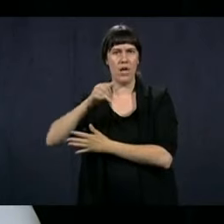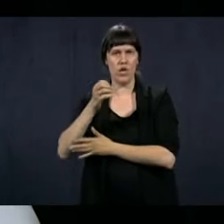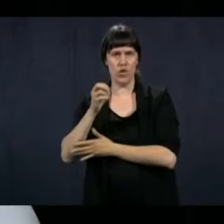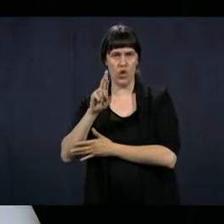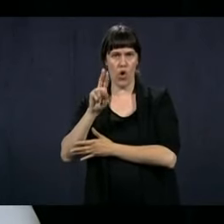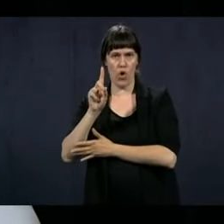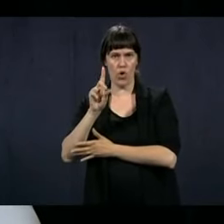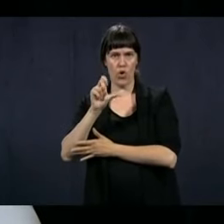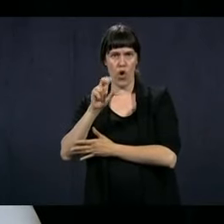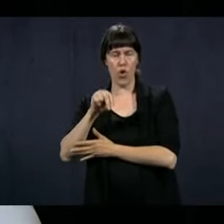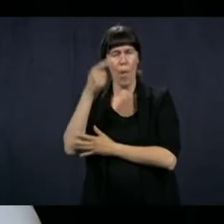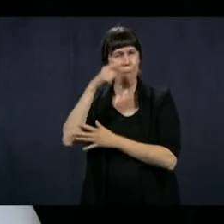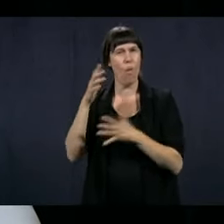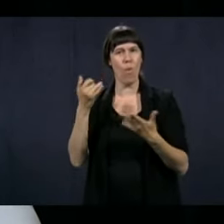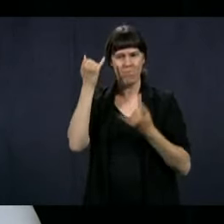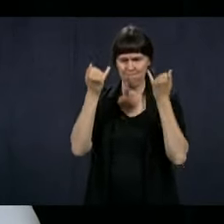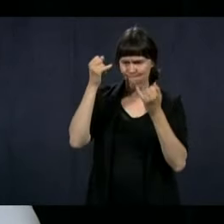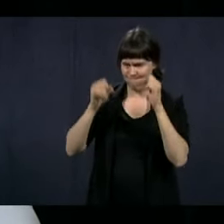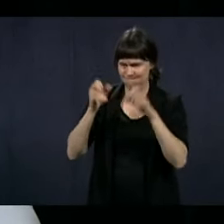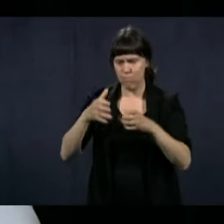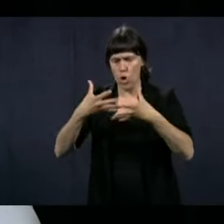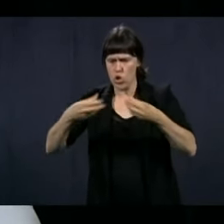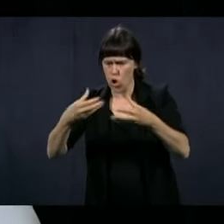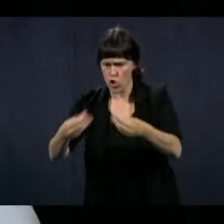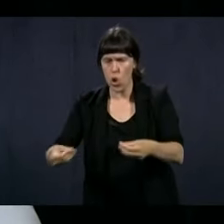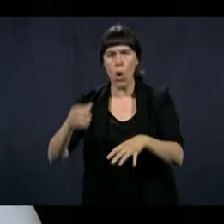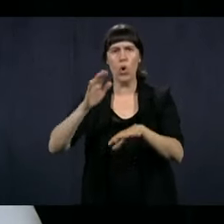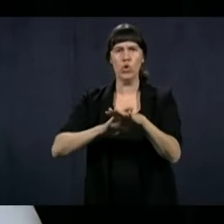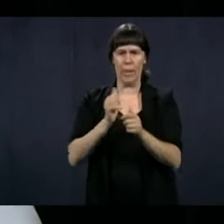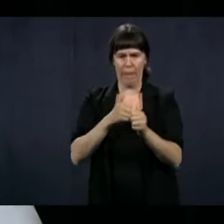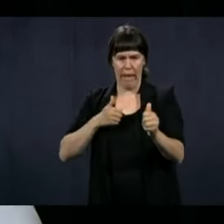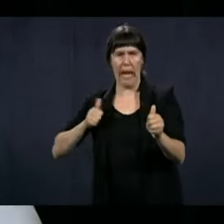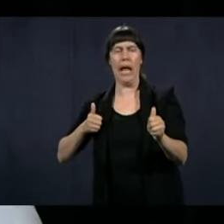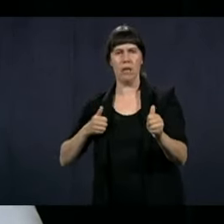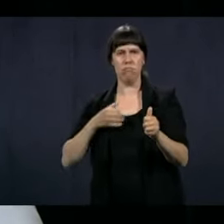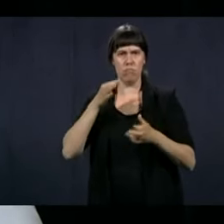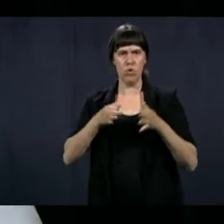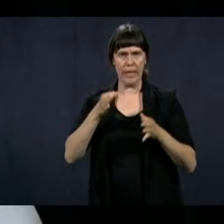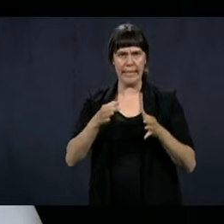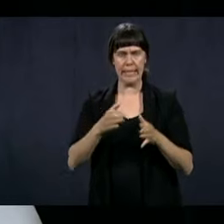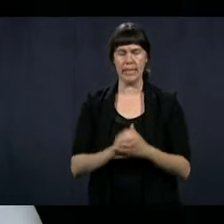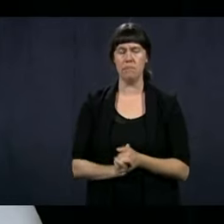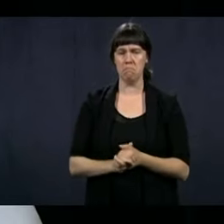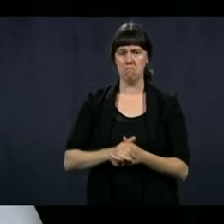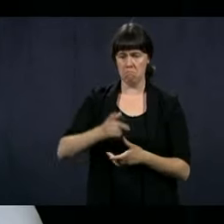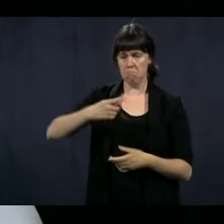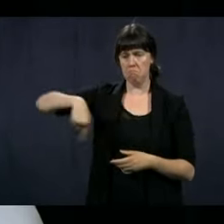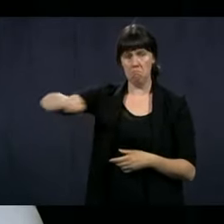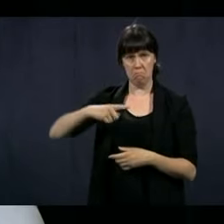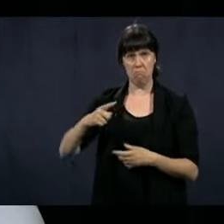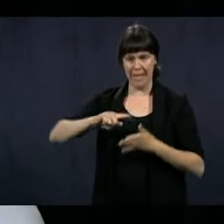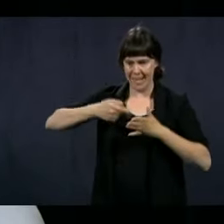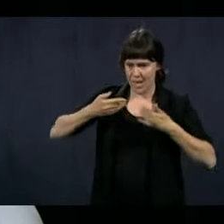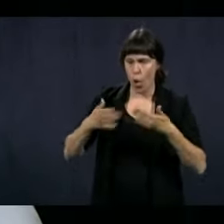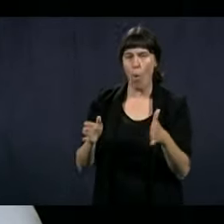solutions to respond to that challenge in legal delays. So that table will start its work as